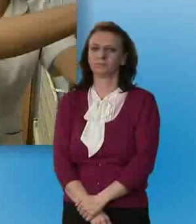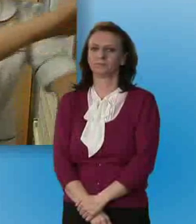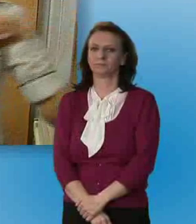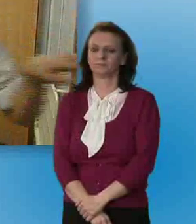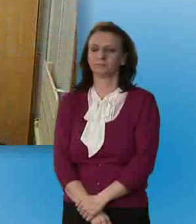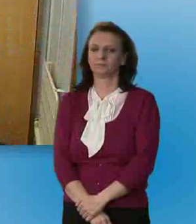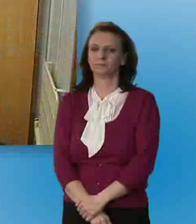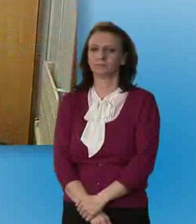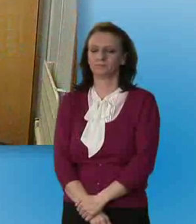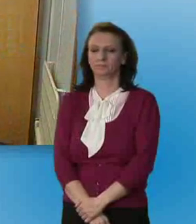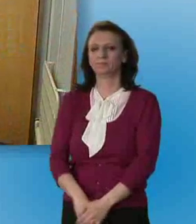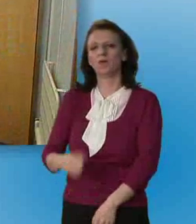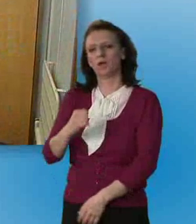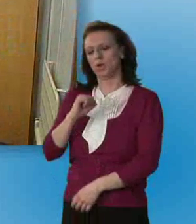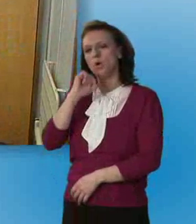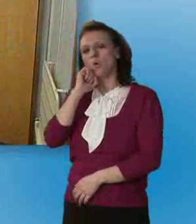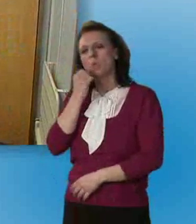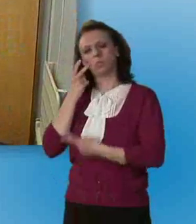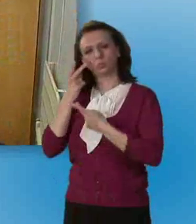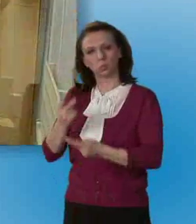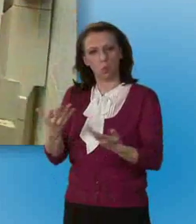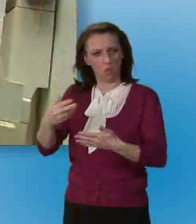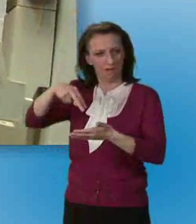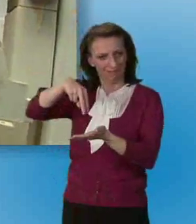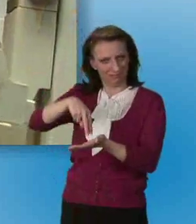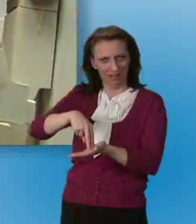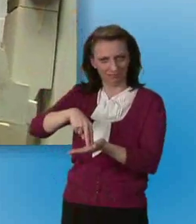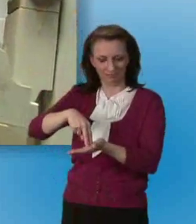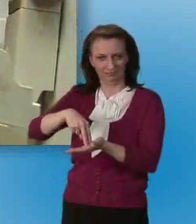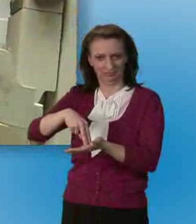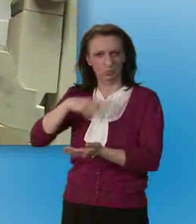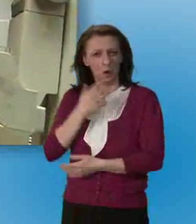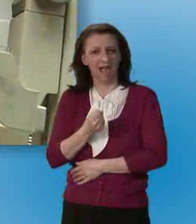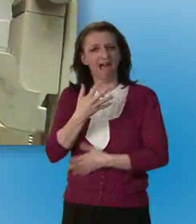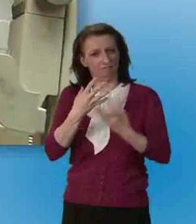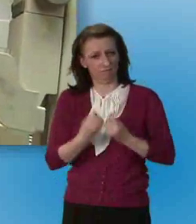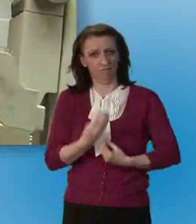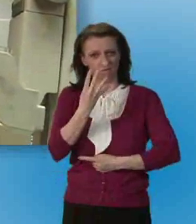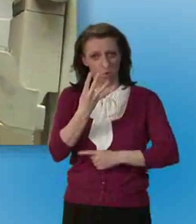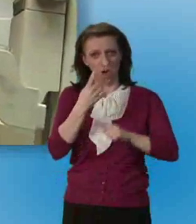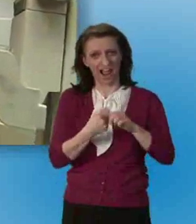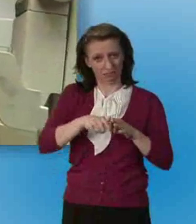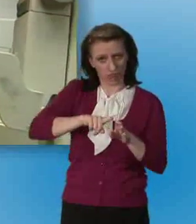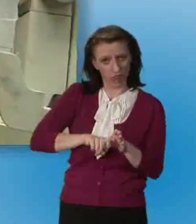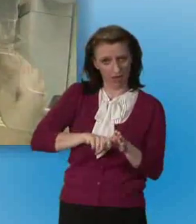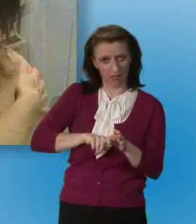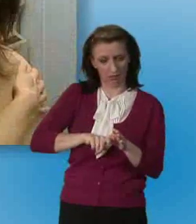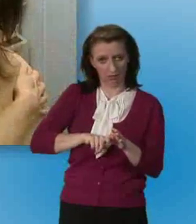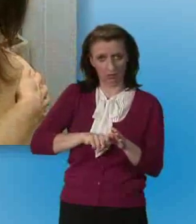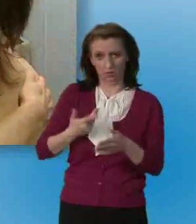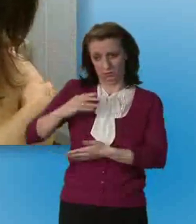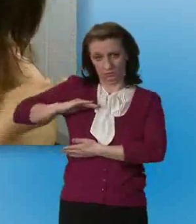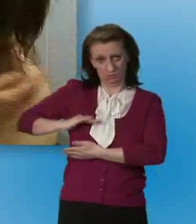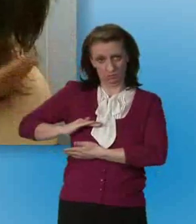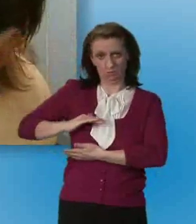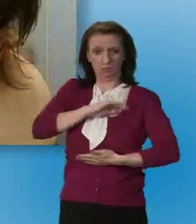You will be shown where and how to stand. Four x-rays will be taken all together one of the front